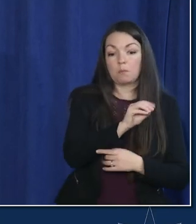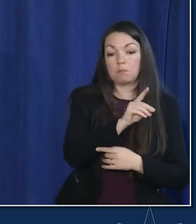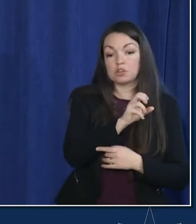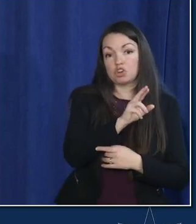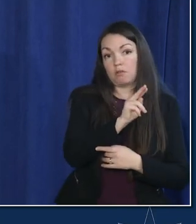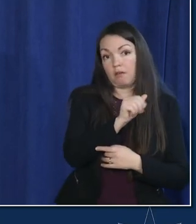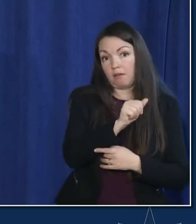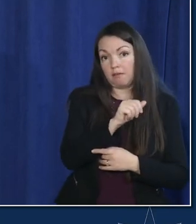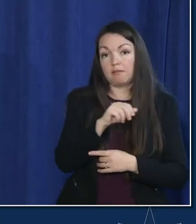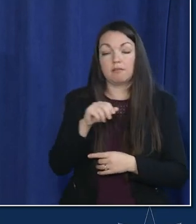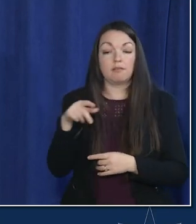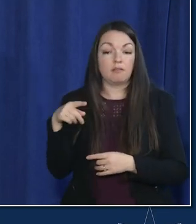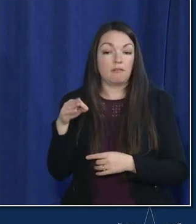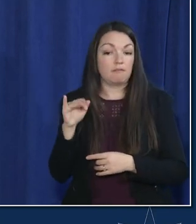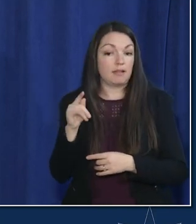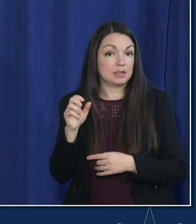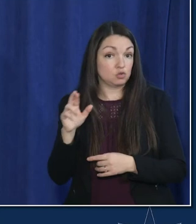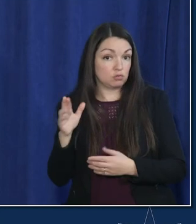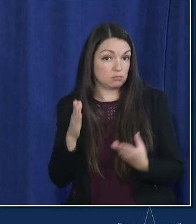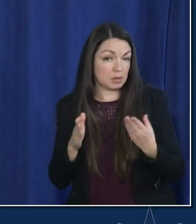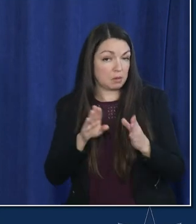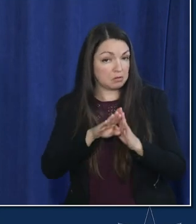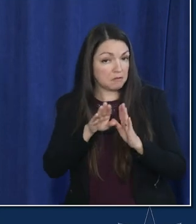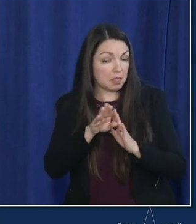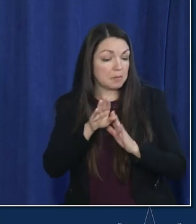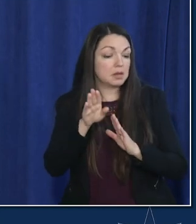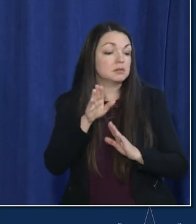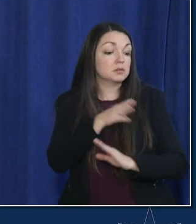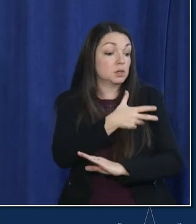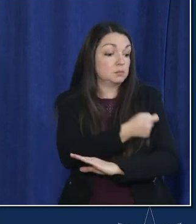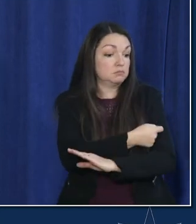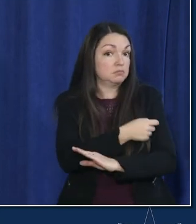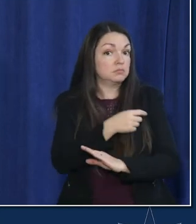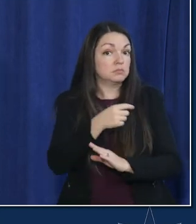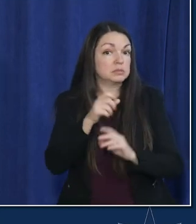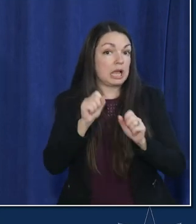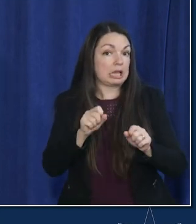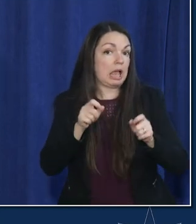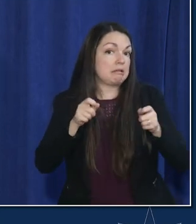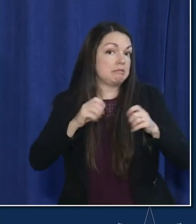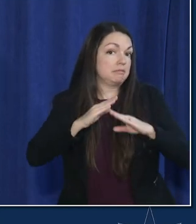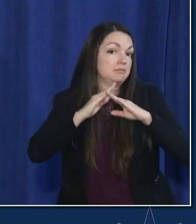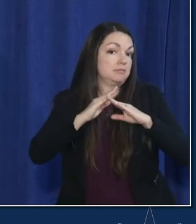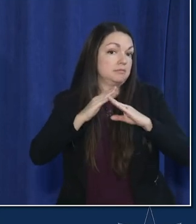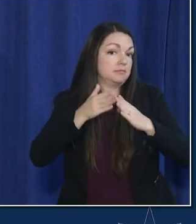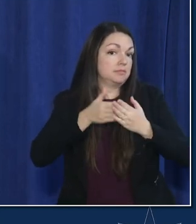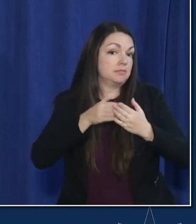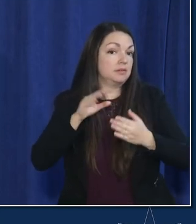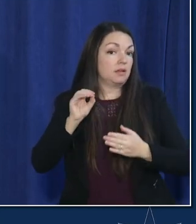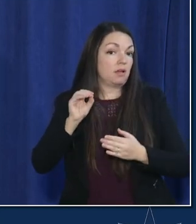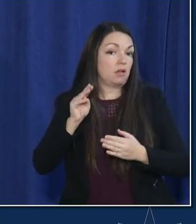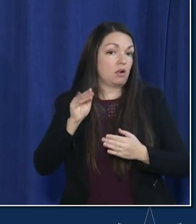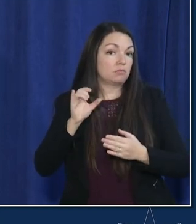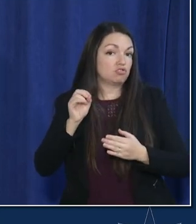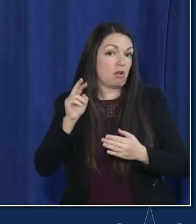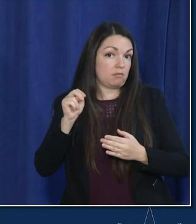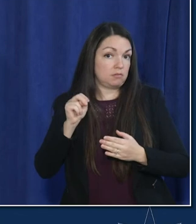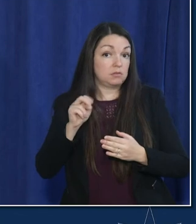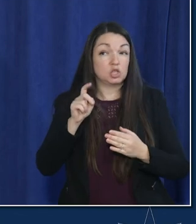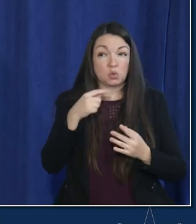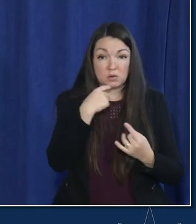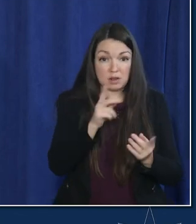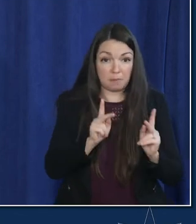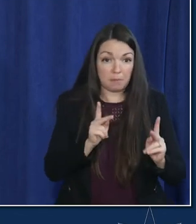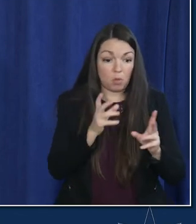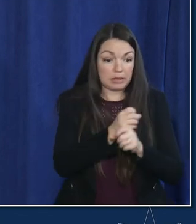developing a booster that can handle omicron right within the next few months well should we be telling people then to